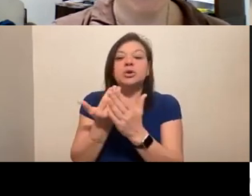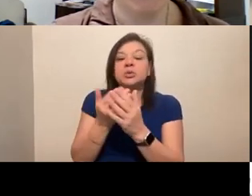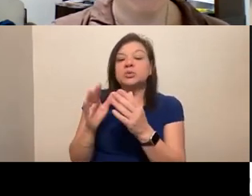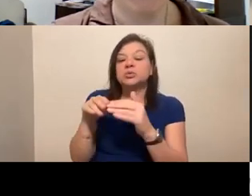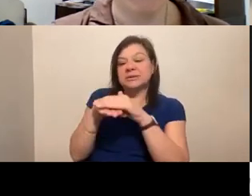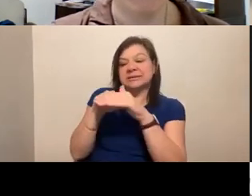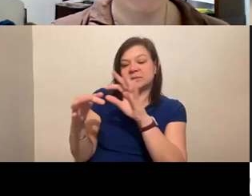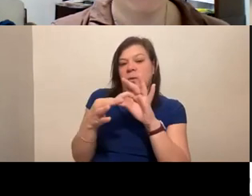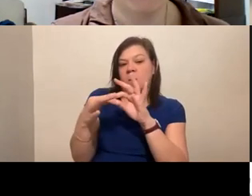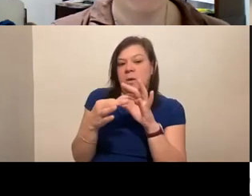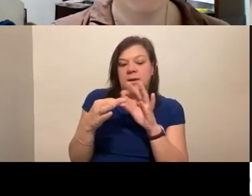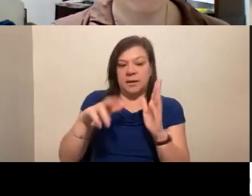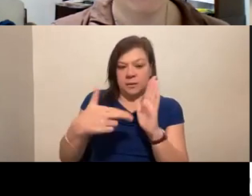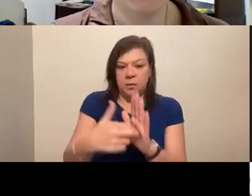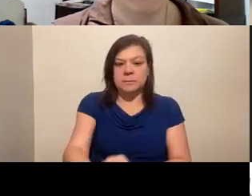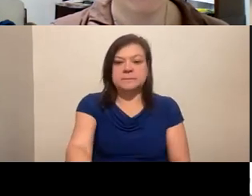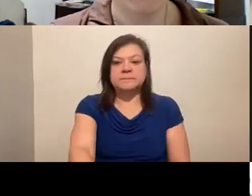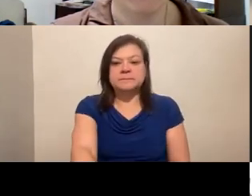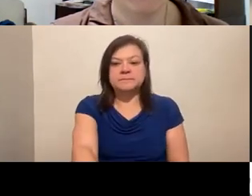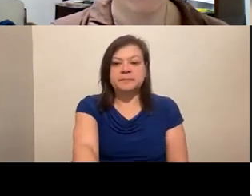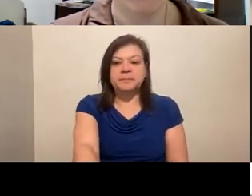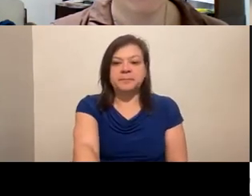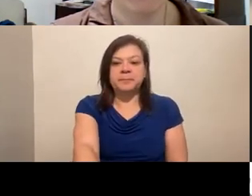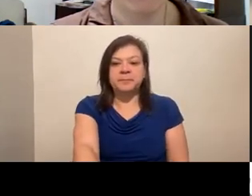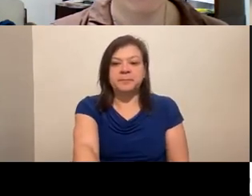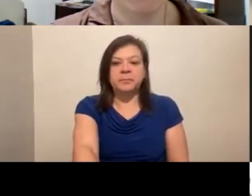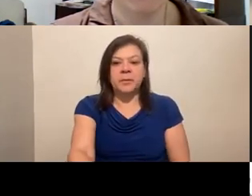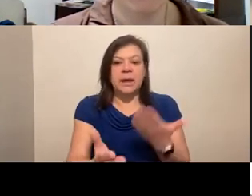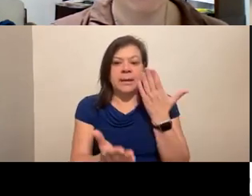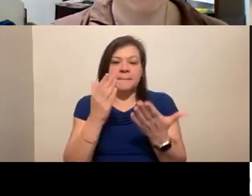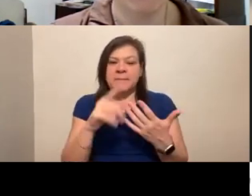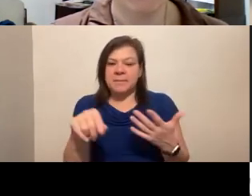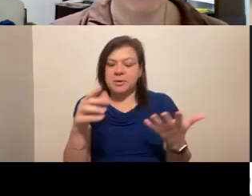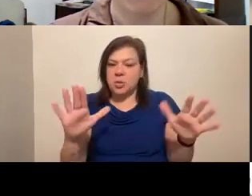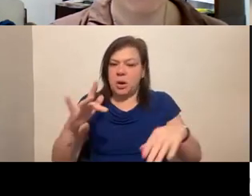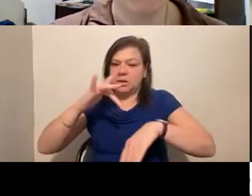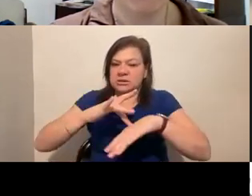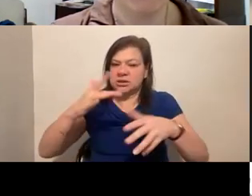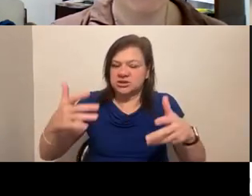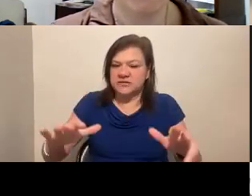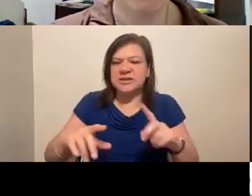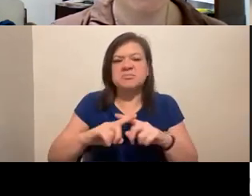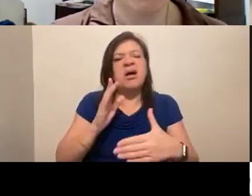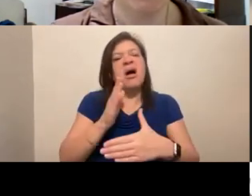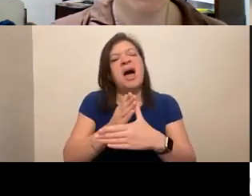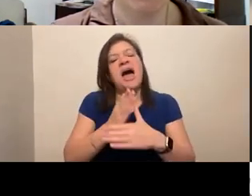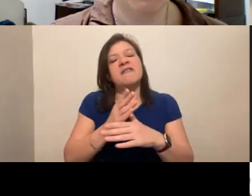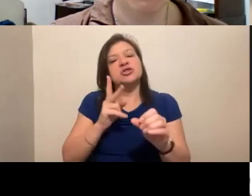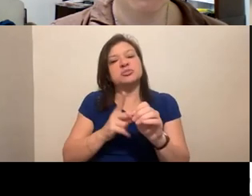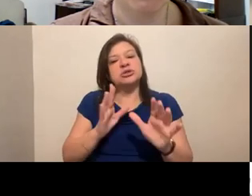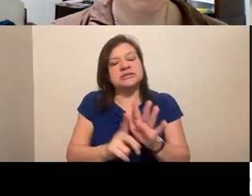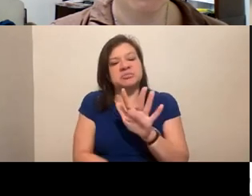role. I'm curious. Um, you may have already been over this and my apologies if you have, what's the average attendance? Um,